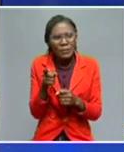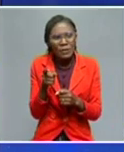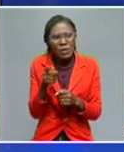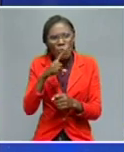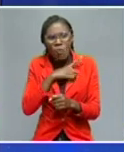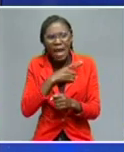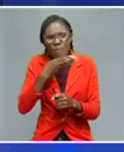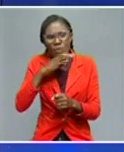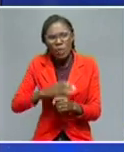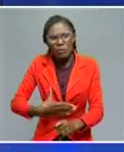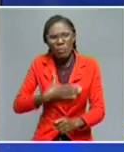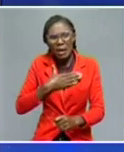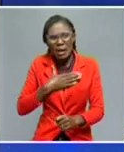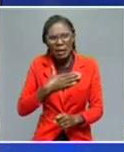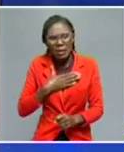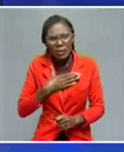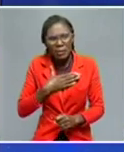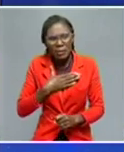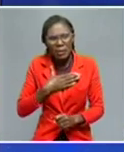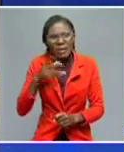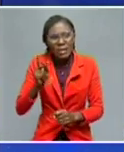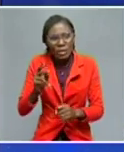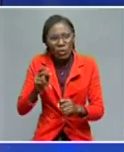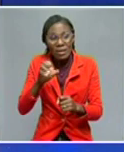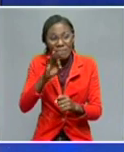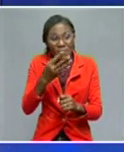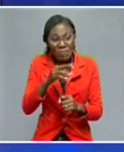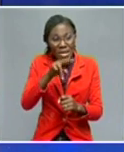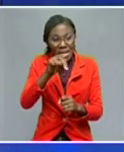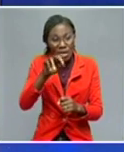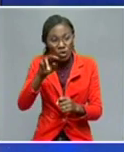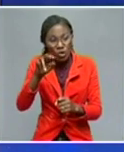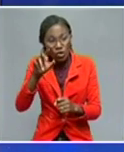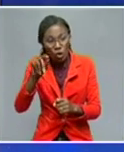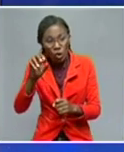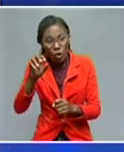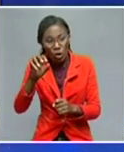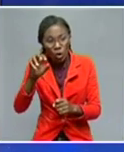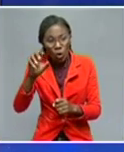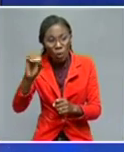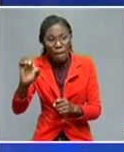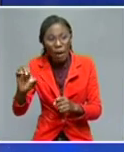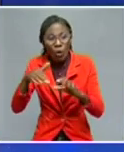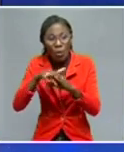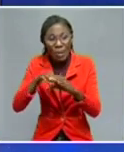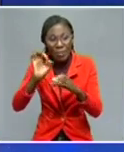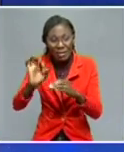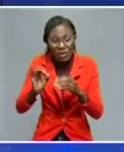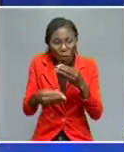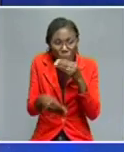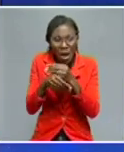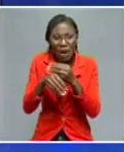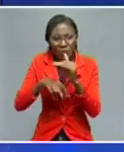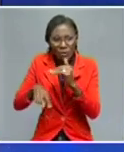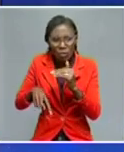nature of NATO, the expansion towards the east, the non-respective agreements signed,